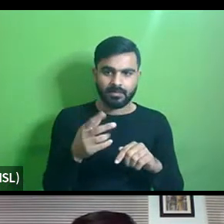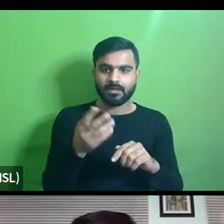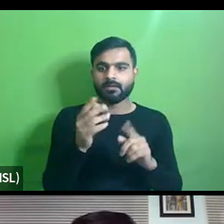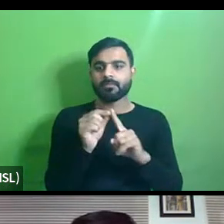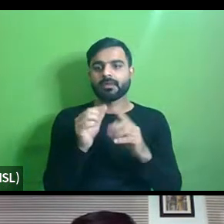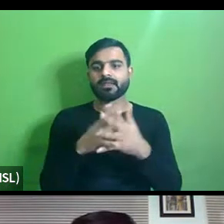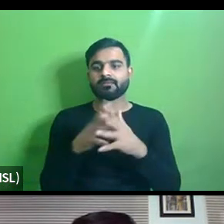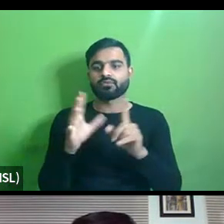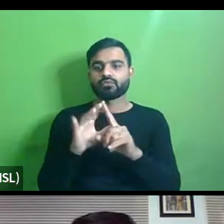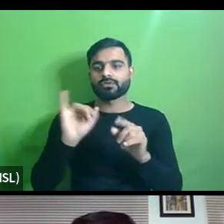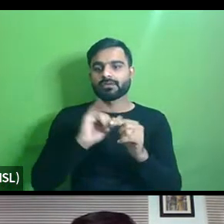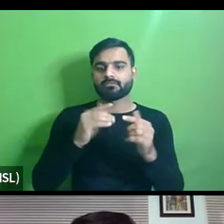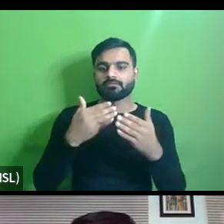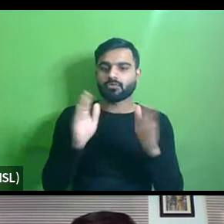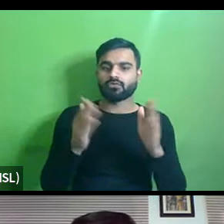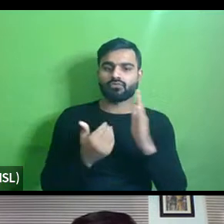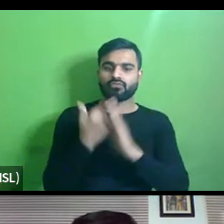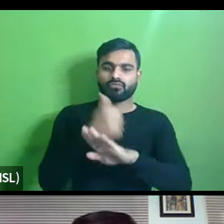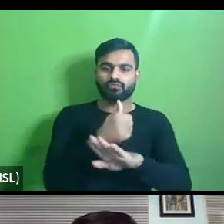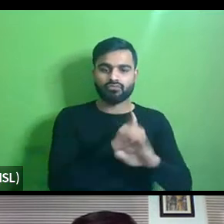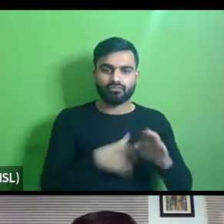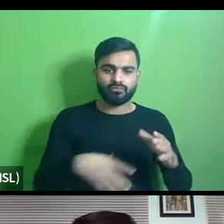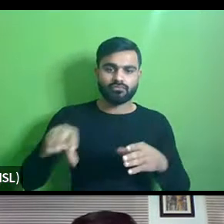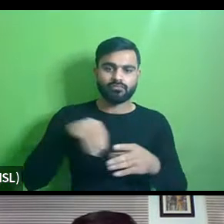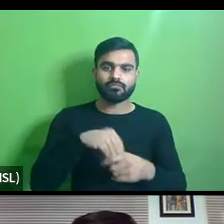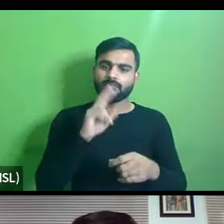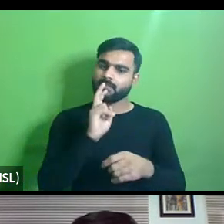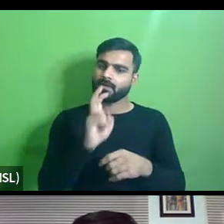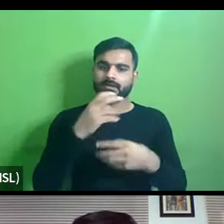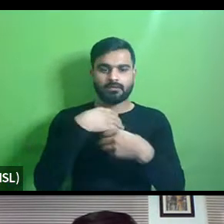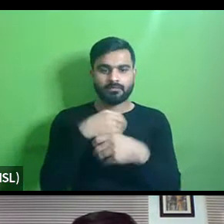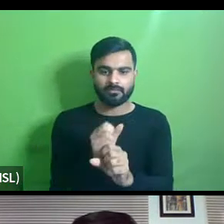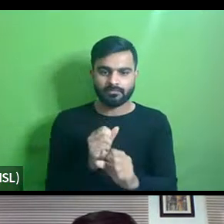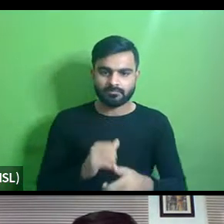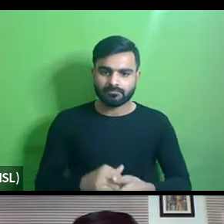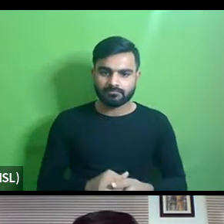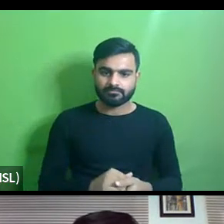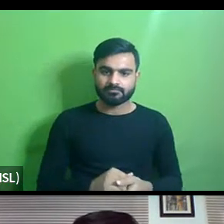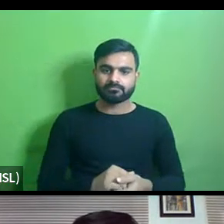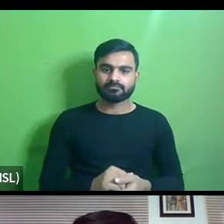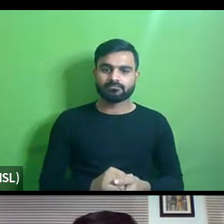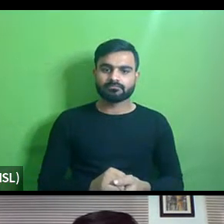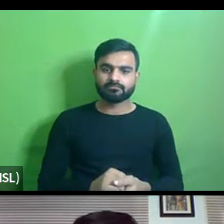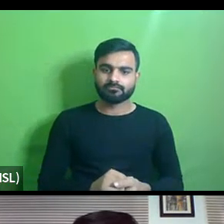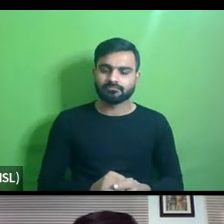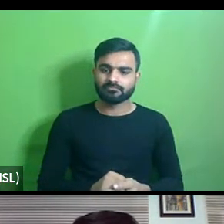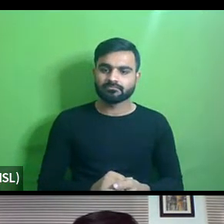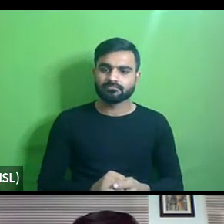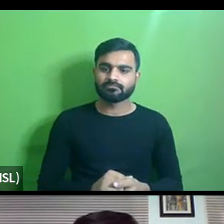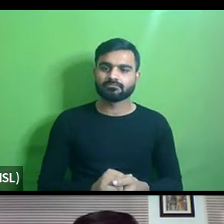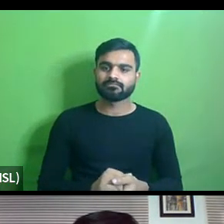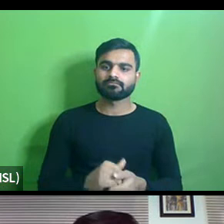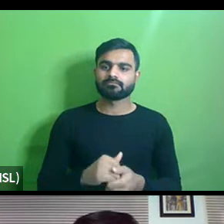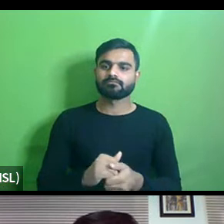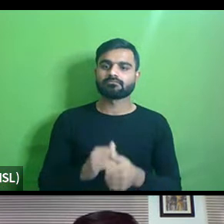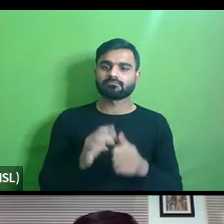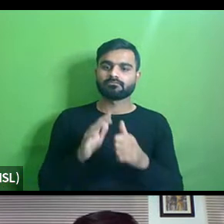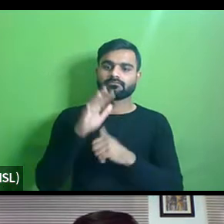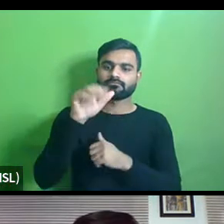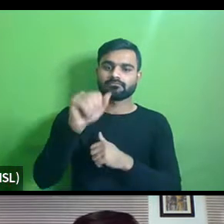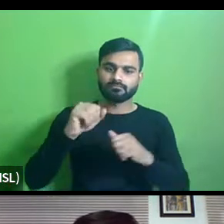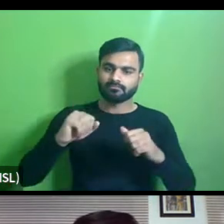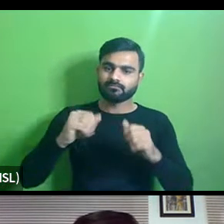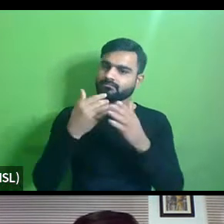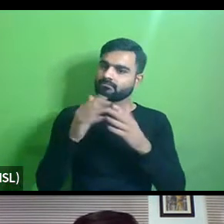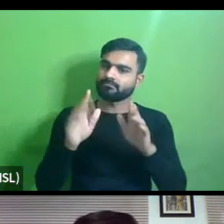pwd toilets coming up metros are made um but the uh even to access the metro for